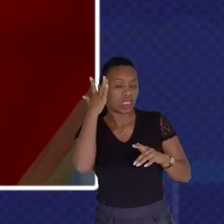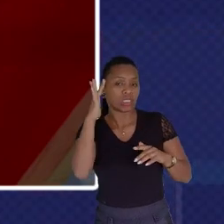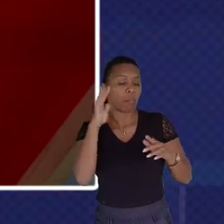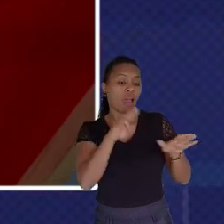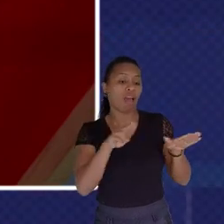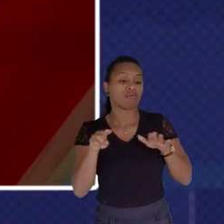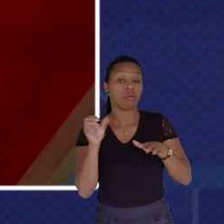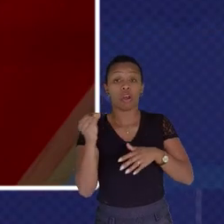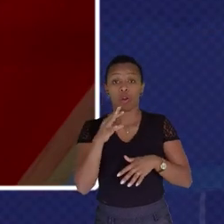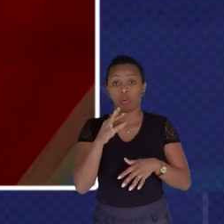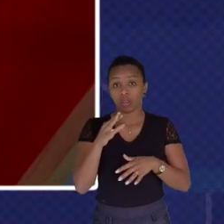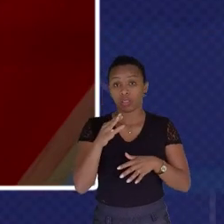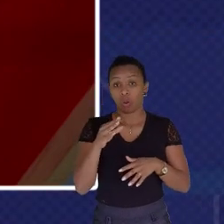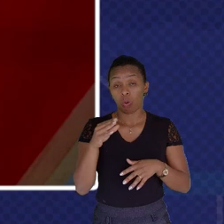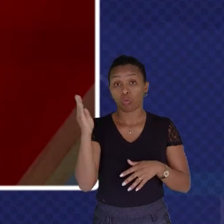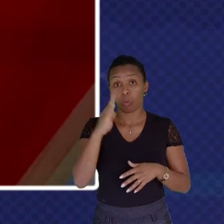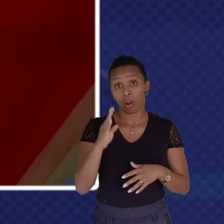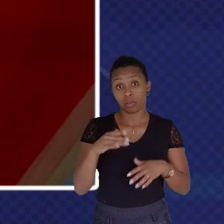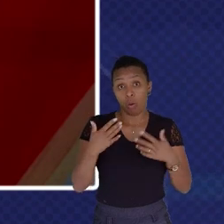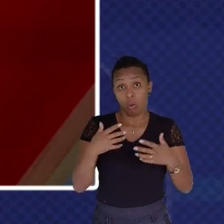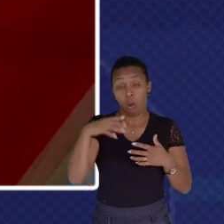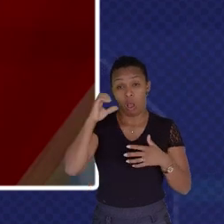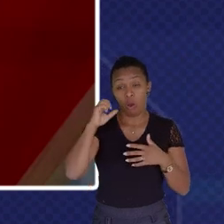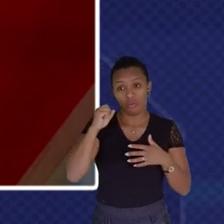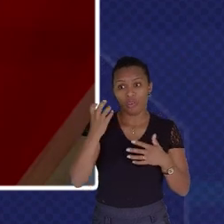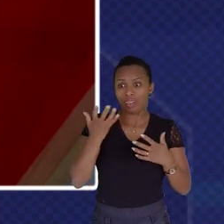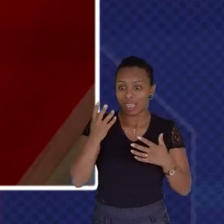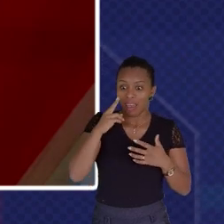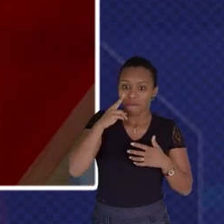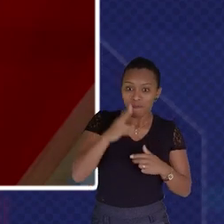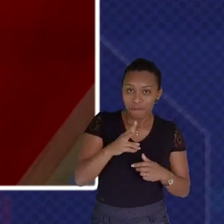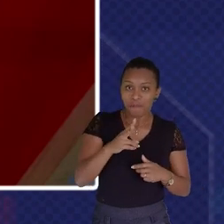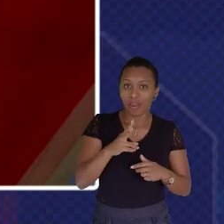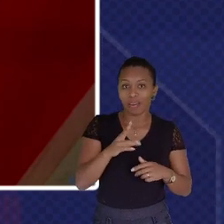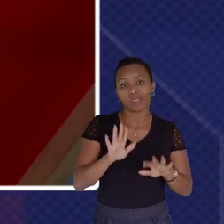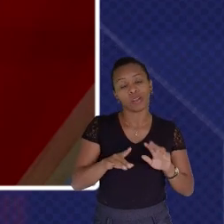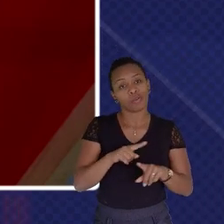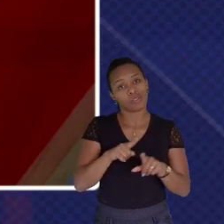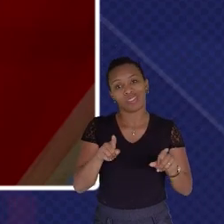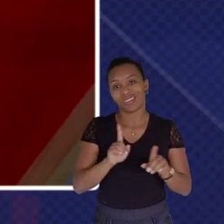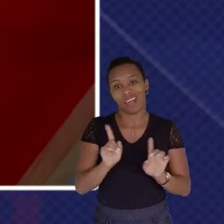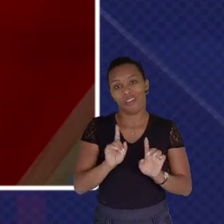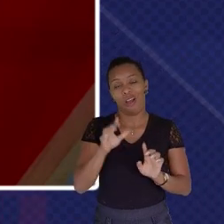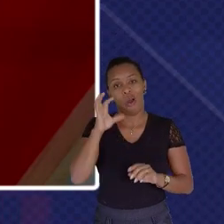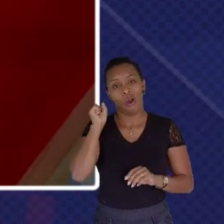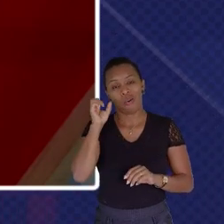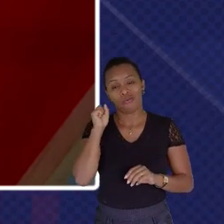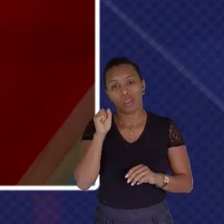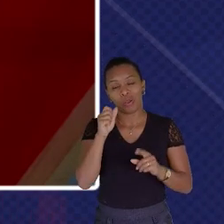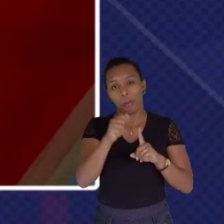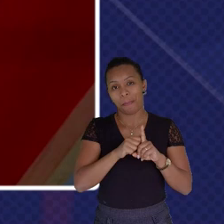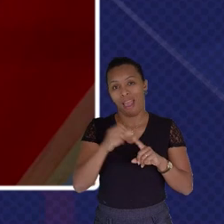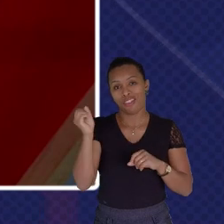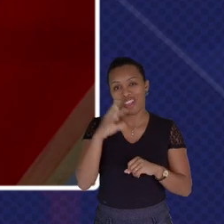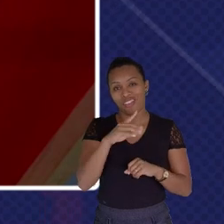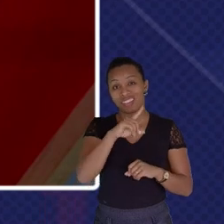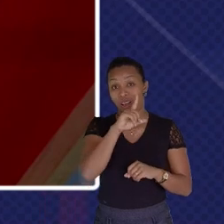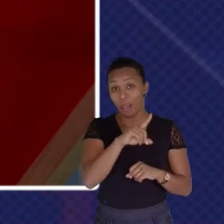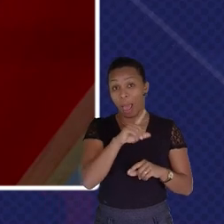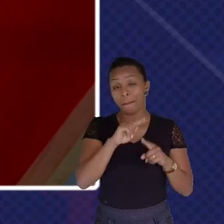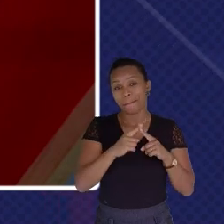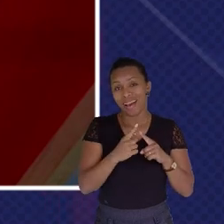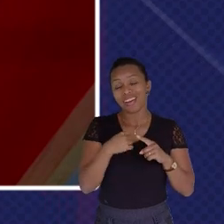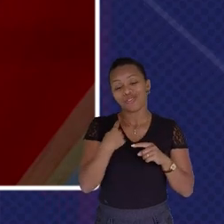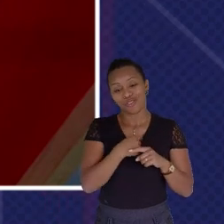About It We Wanted To Come Here You Know And You Maybe Maybe No One Heard About The UAE Innovation Month But Our Goal Is To Have You Hearing About It So I Think